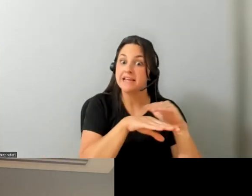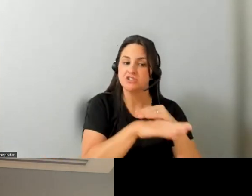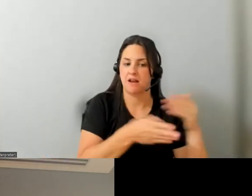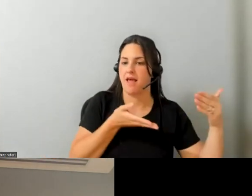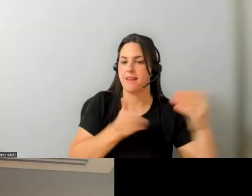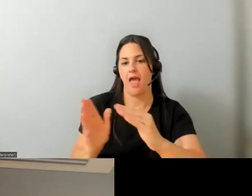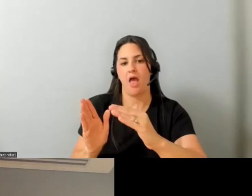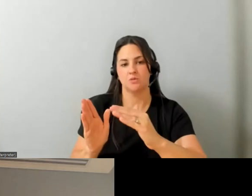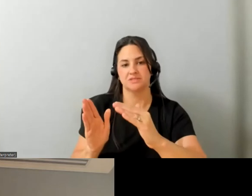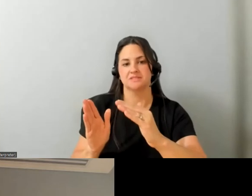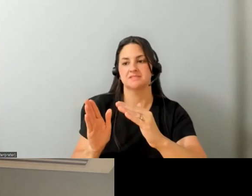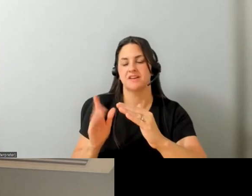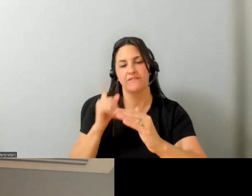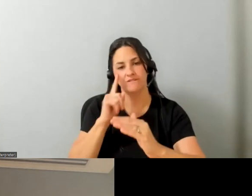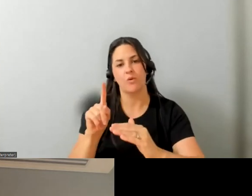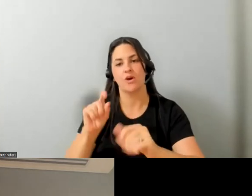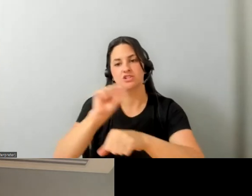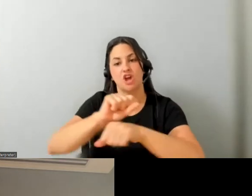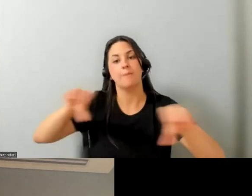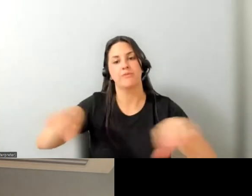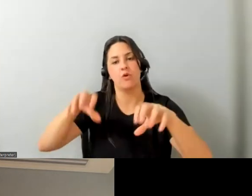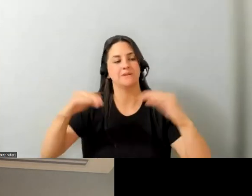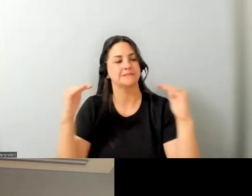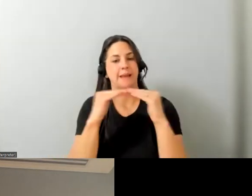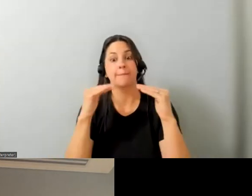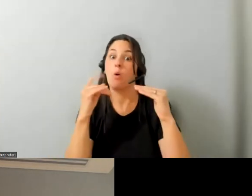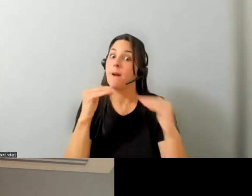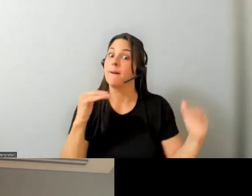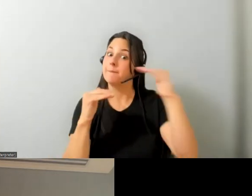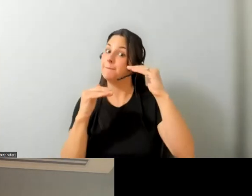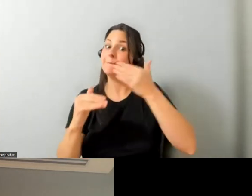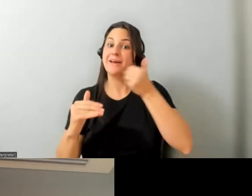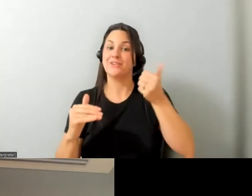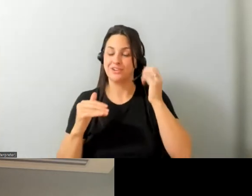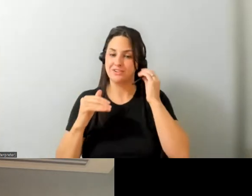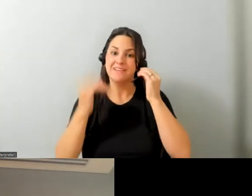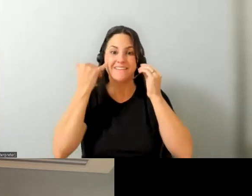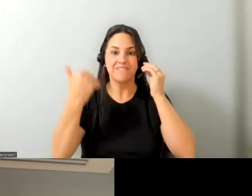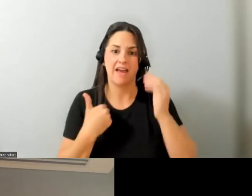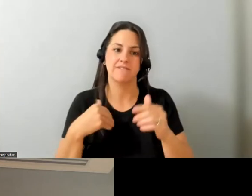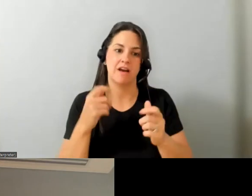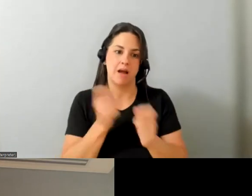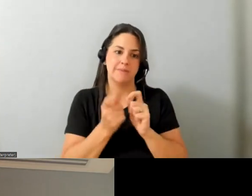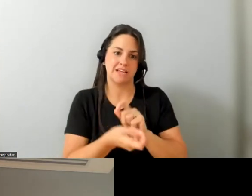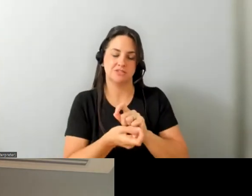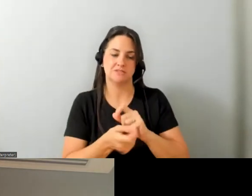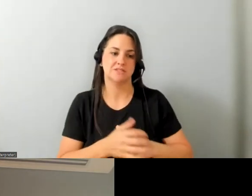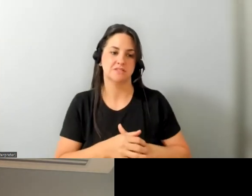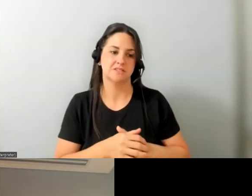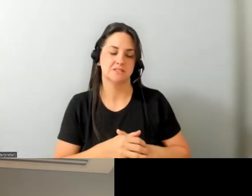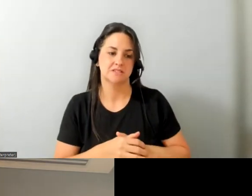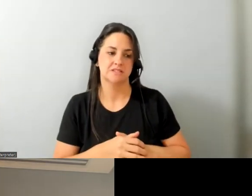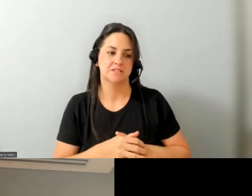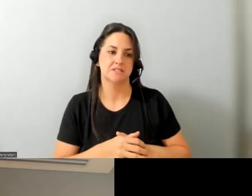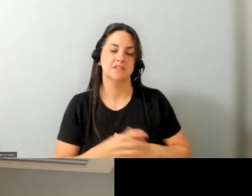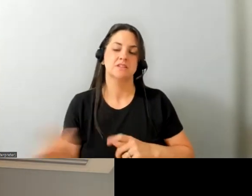performance to be uh the same or if not better than other employees with accommodations um talking back